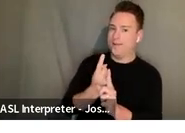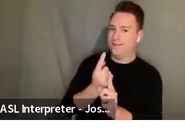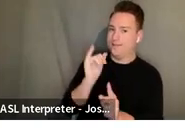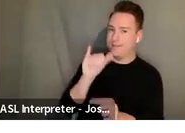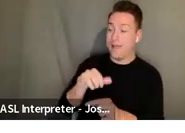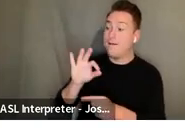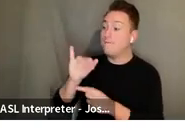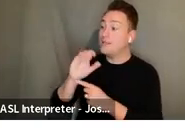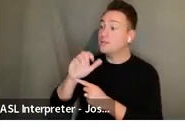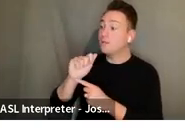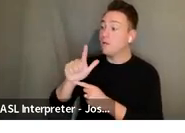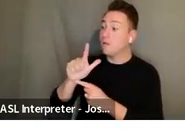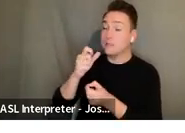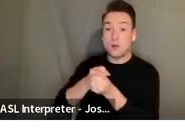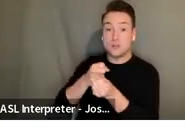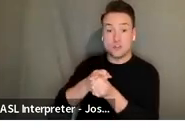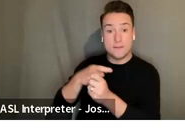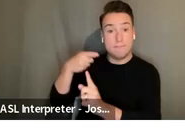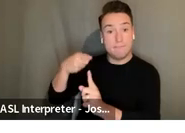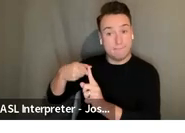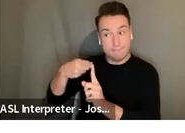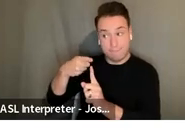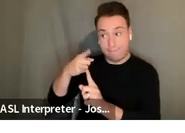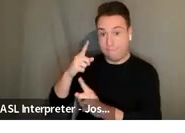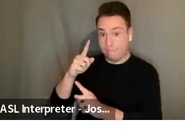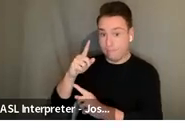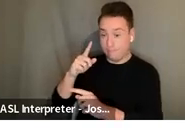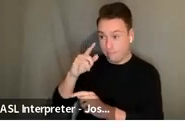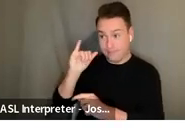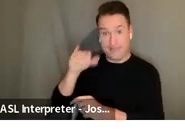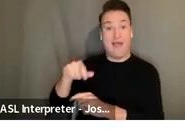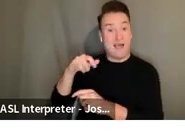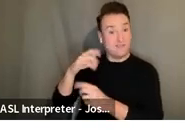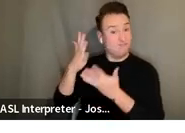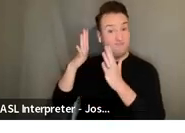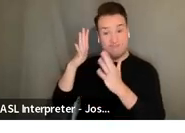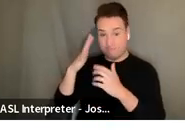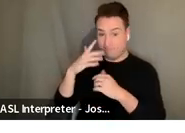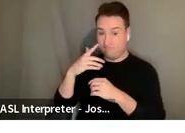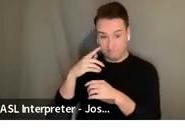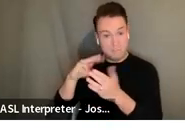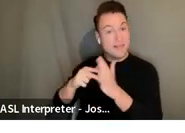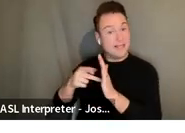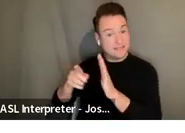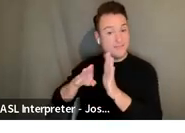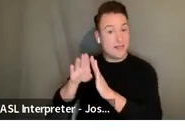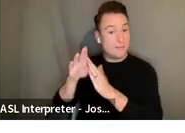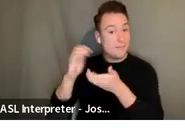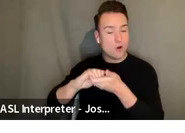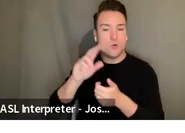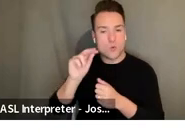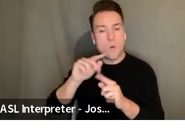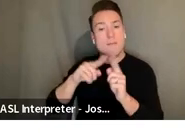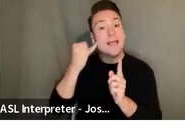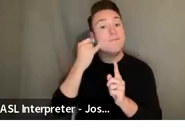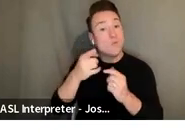to be a considerable development partner but if you have a development partner that's